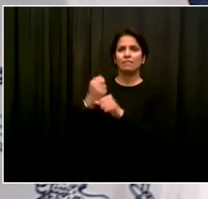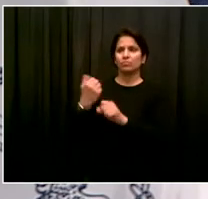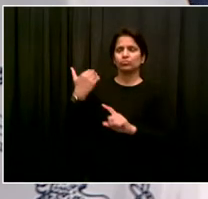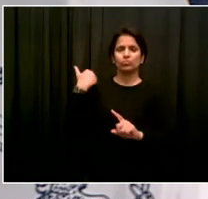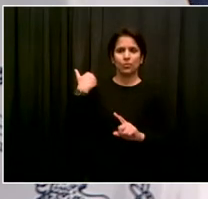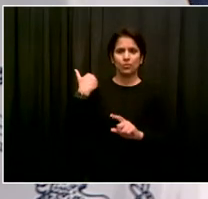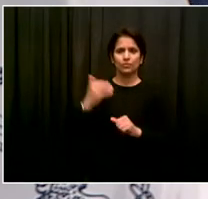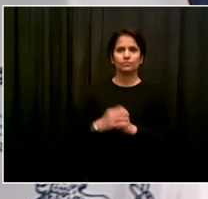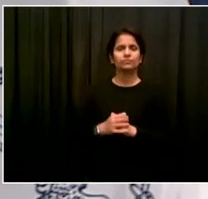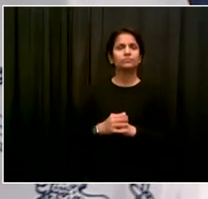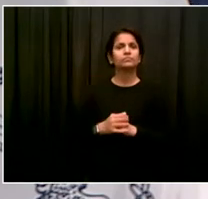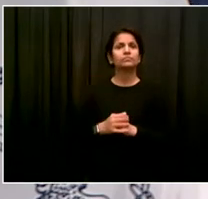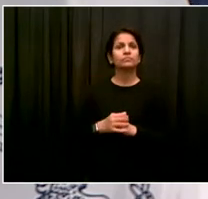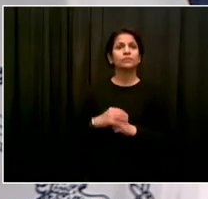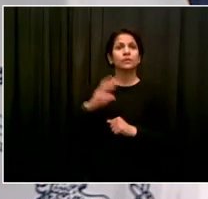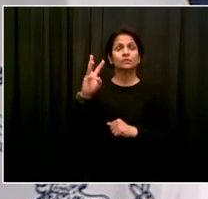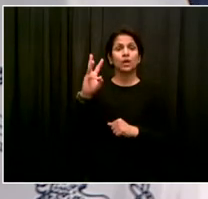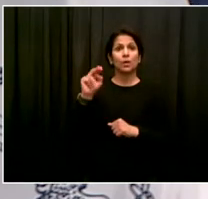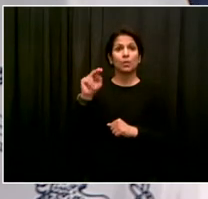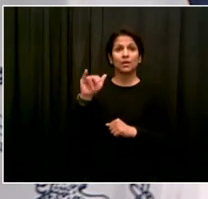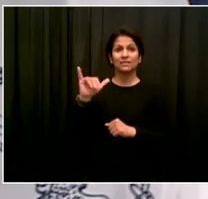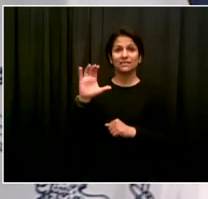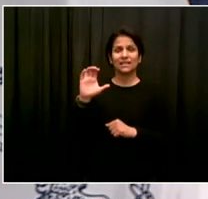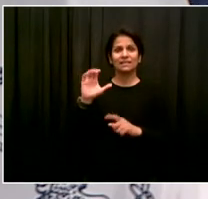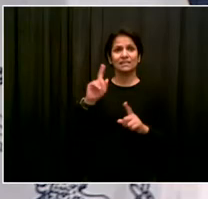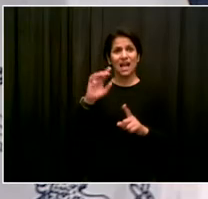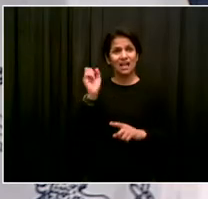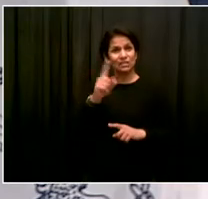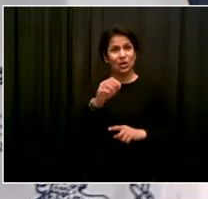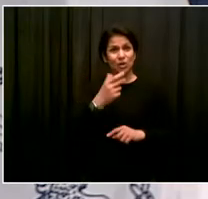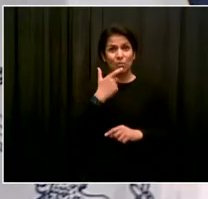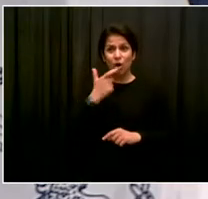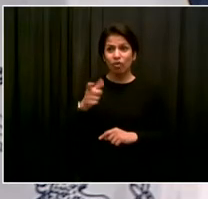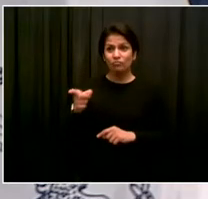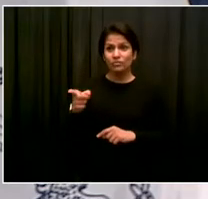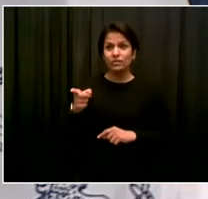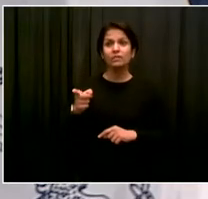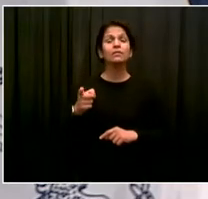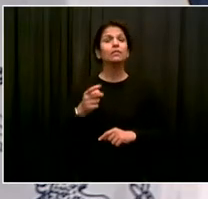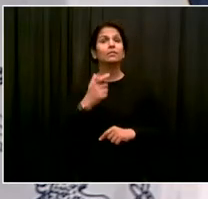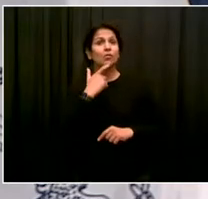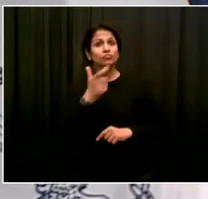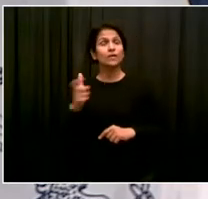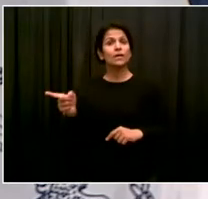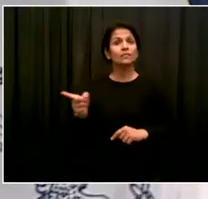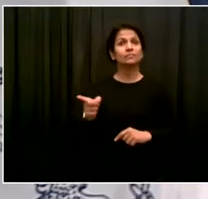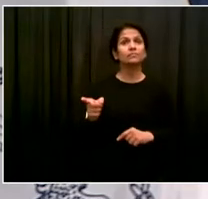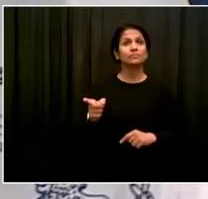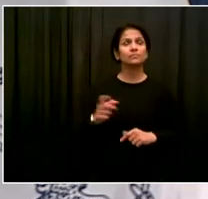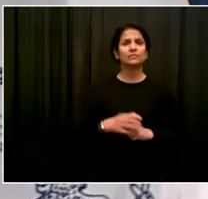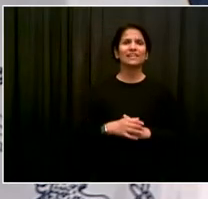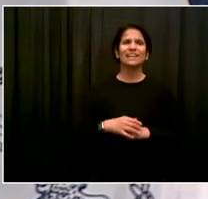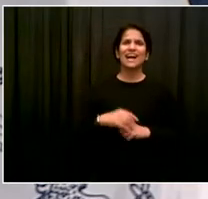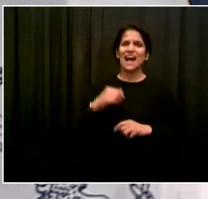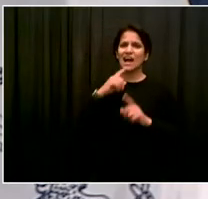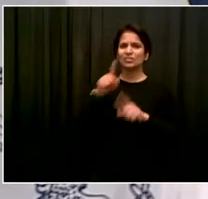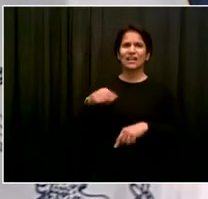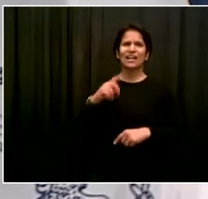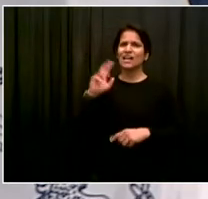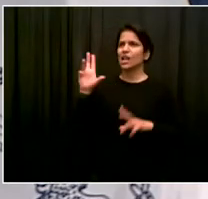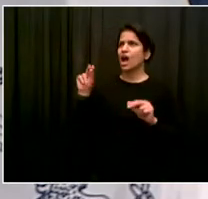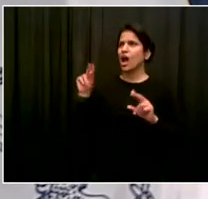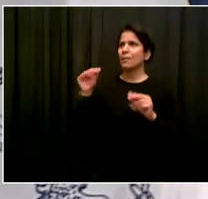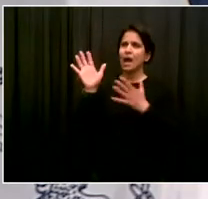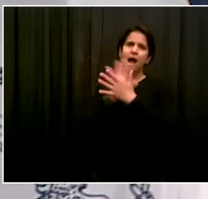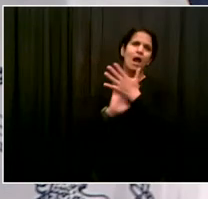had seen the video, and you essentially said there's no purpose in it. You don't want to opine because it's in process, but